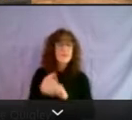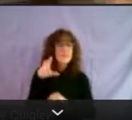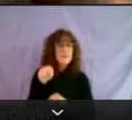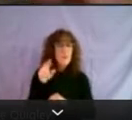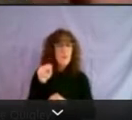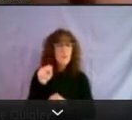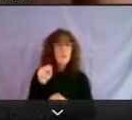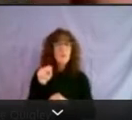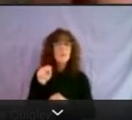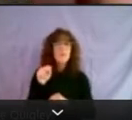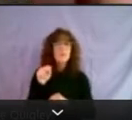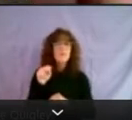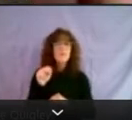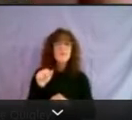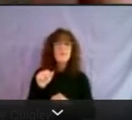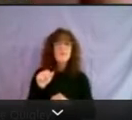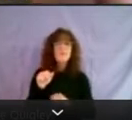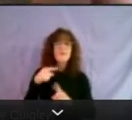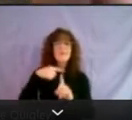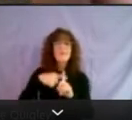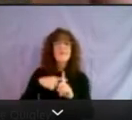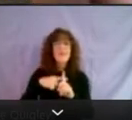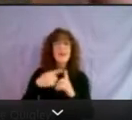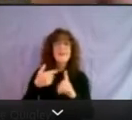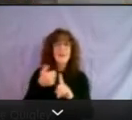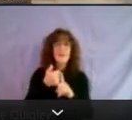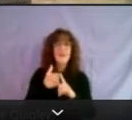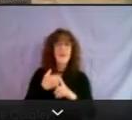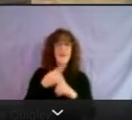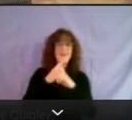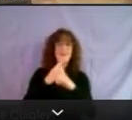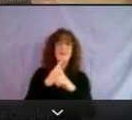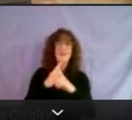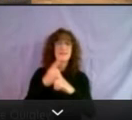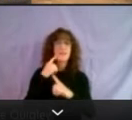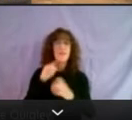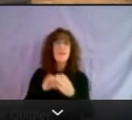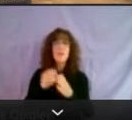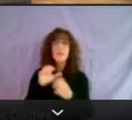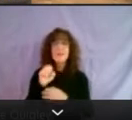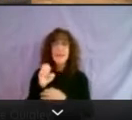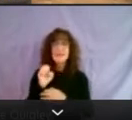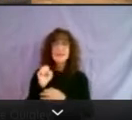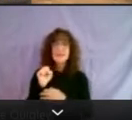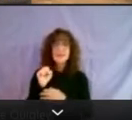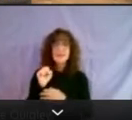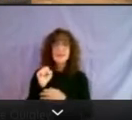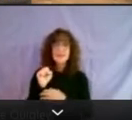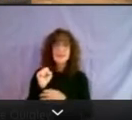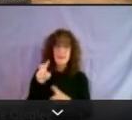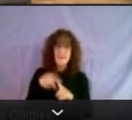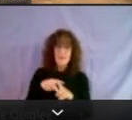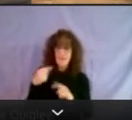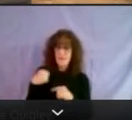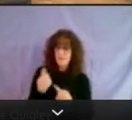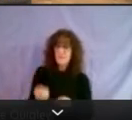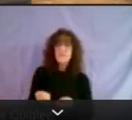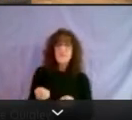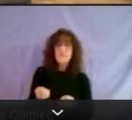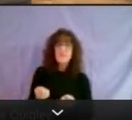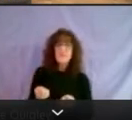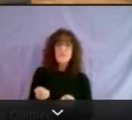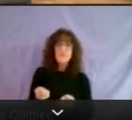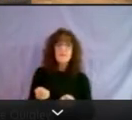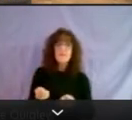provides tenants a defense in these cases, these eviction cases that are being filed. Uh, so